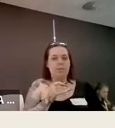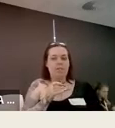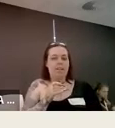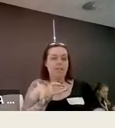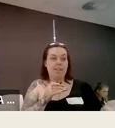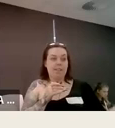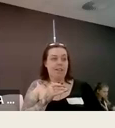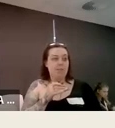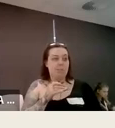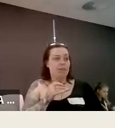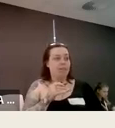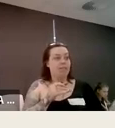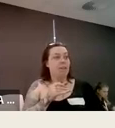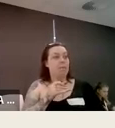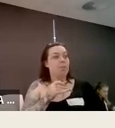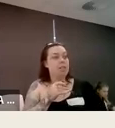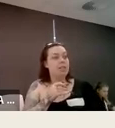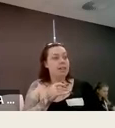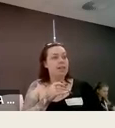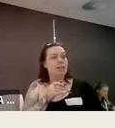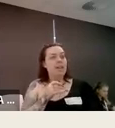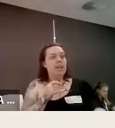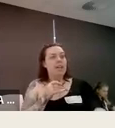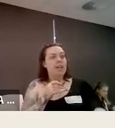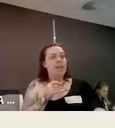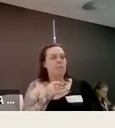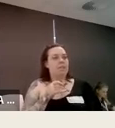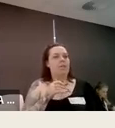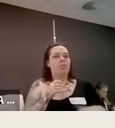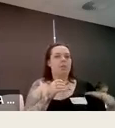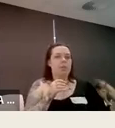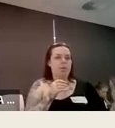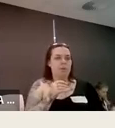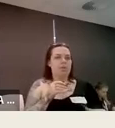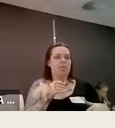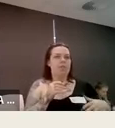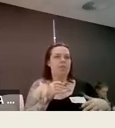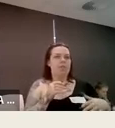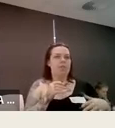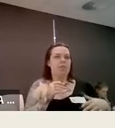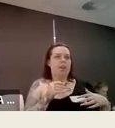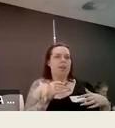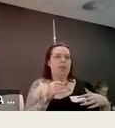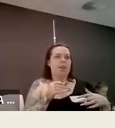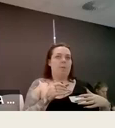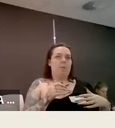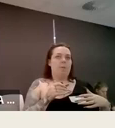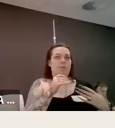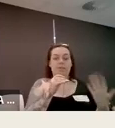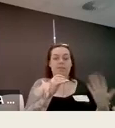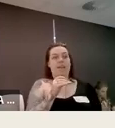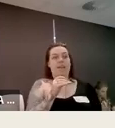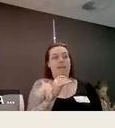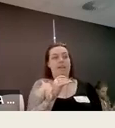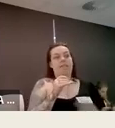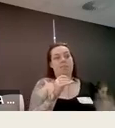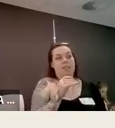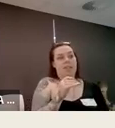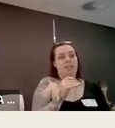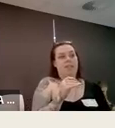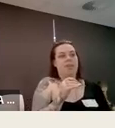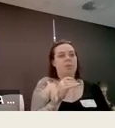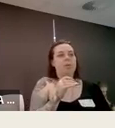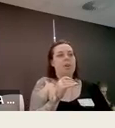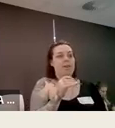used to get a student voice and understand the experiences in more detail especially for those who couldn't um as we may say